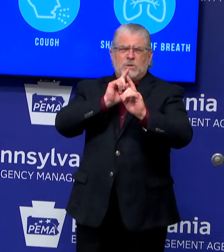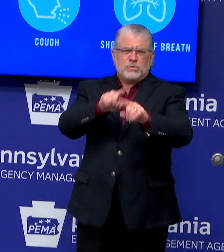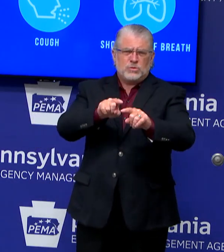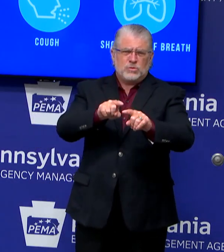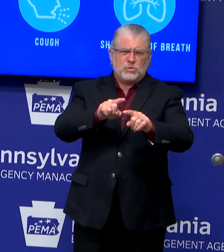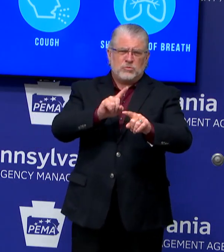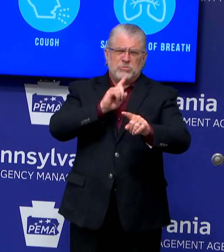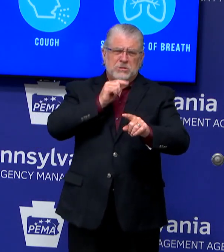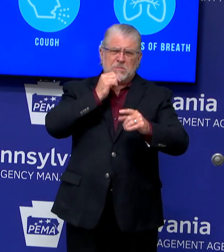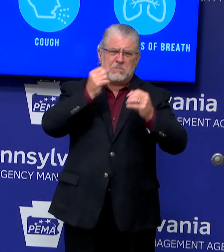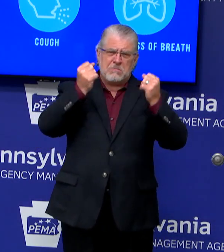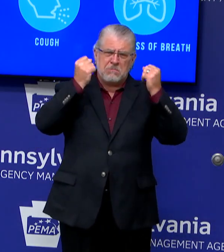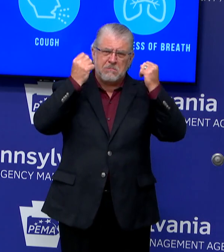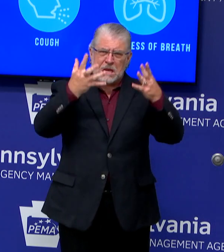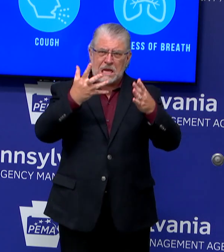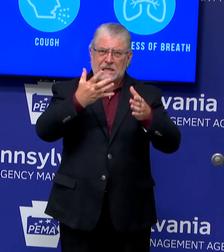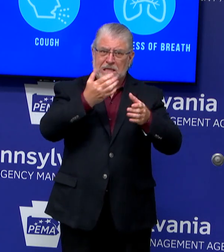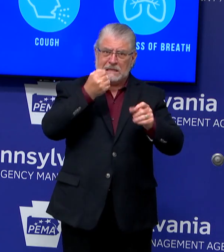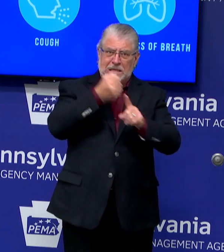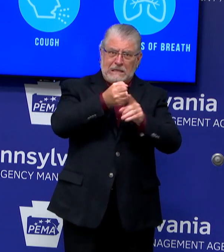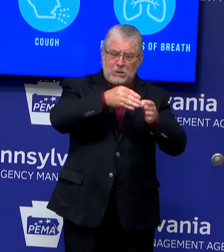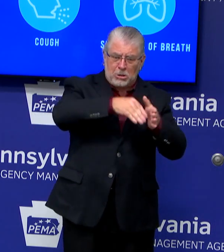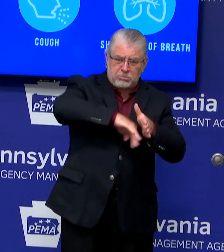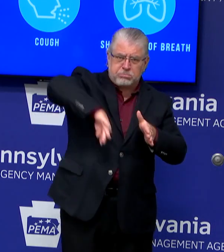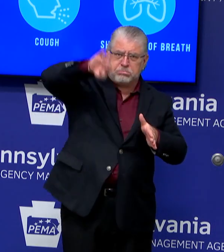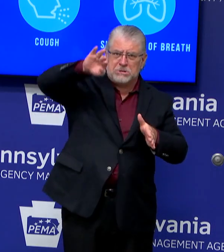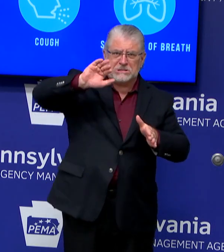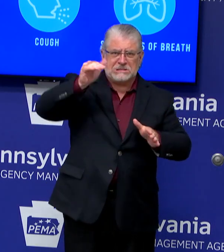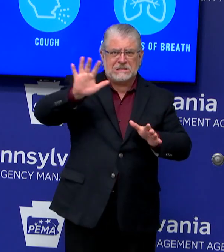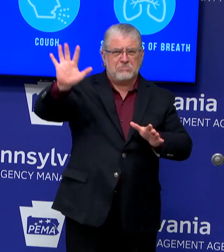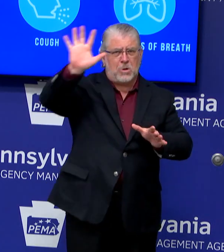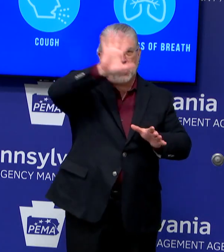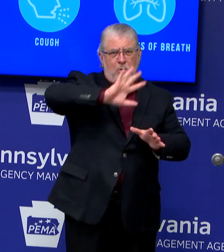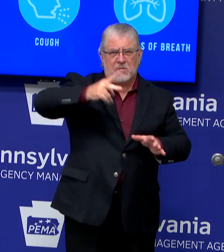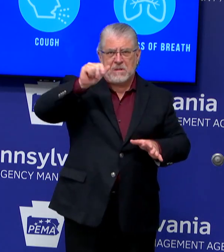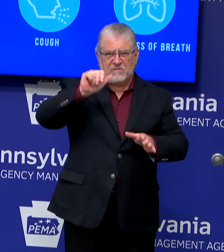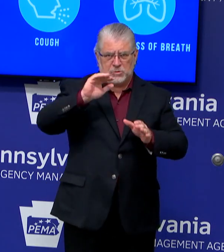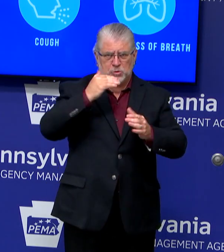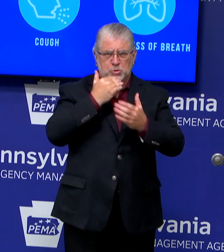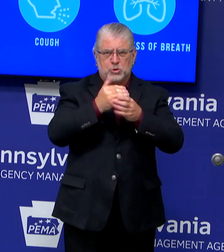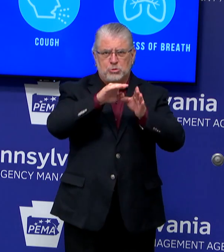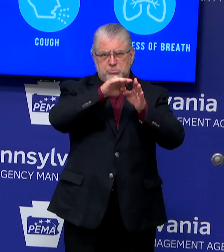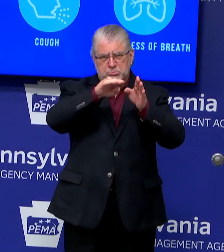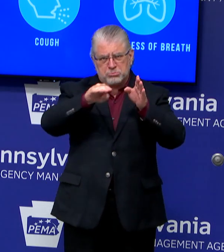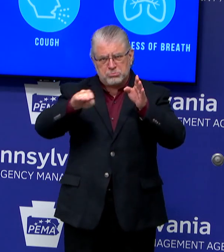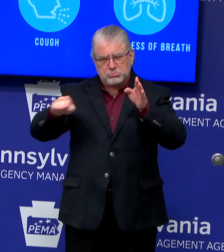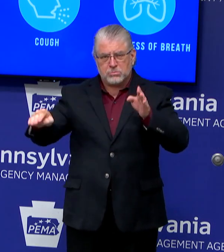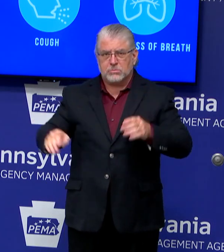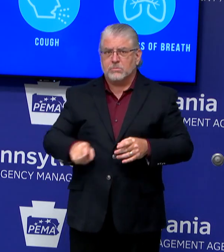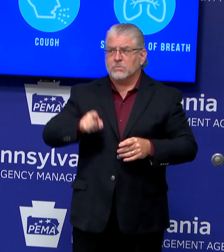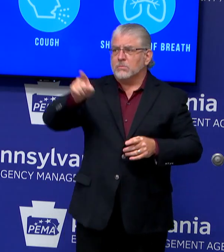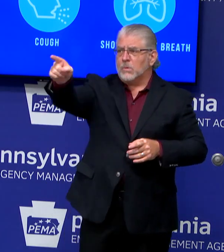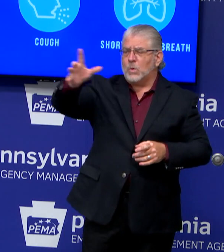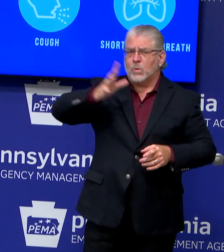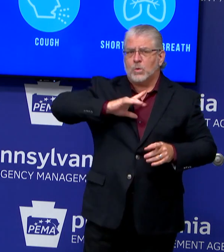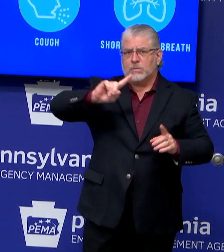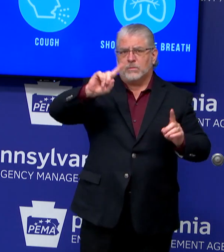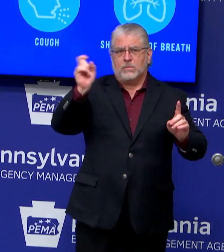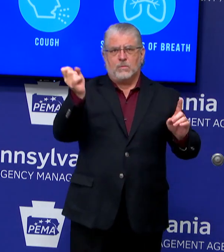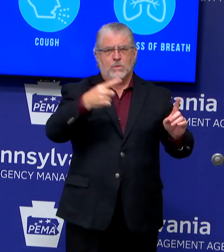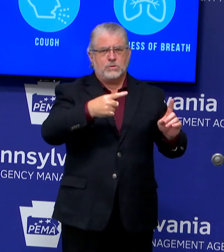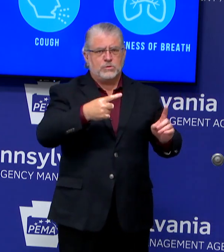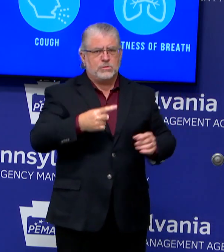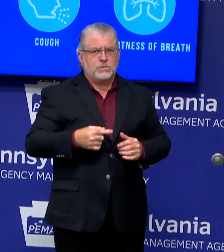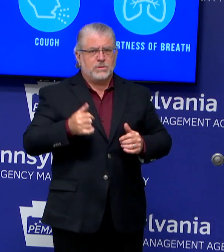consistent decline all across the Commonwealth. Yes. Governor, what is your response to the Supreme Court deciding to take up the